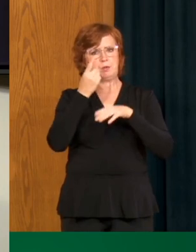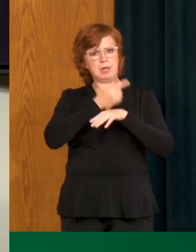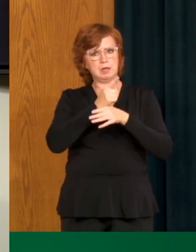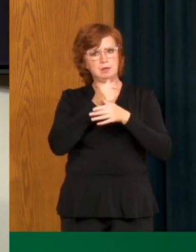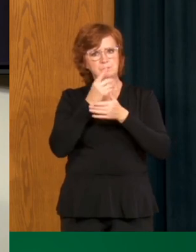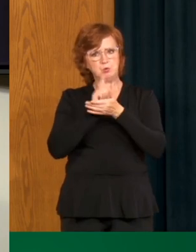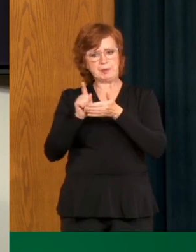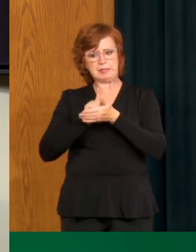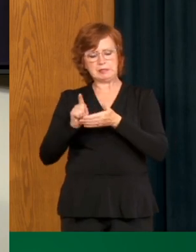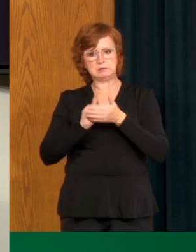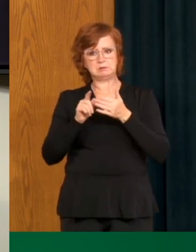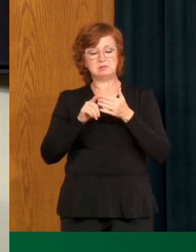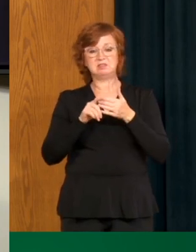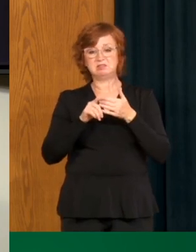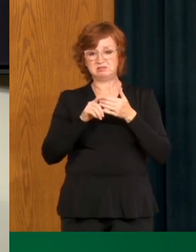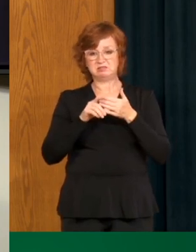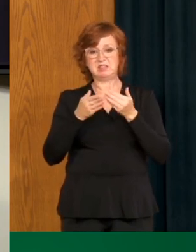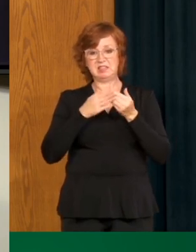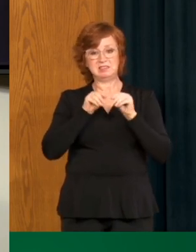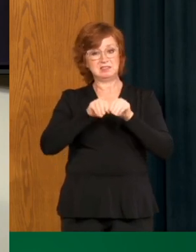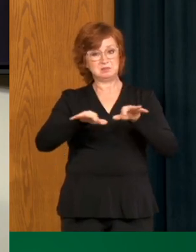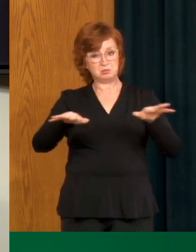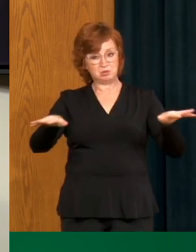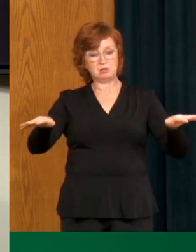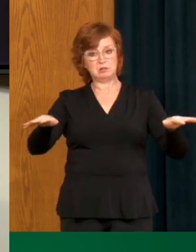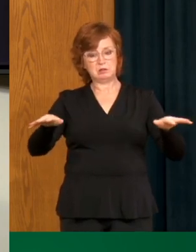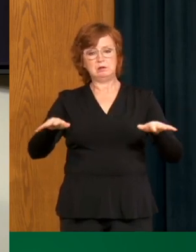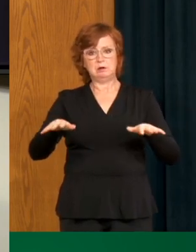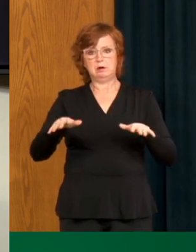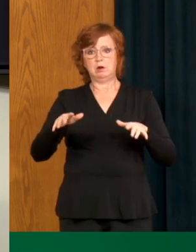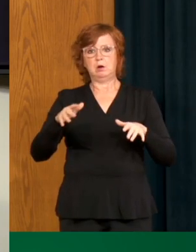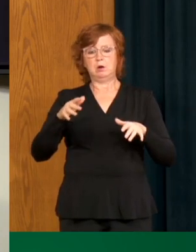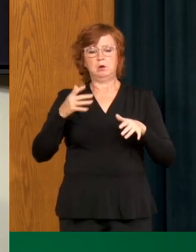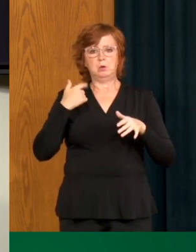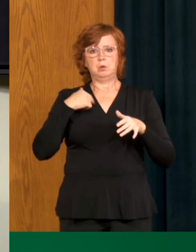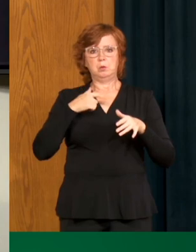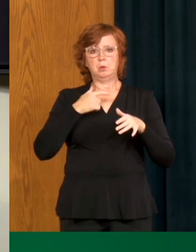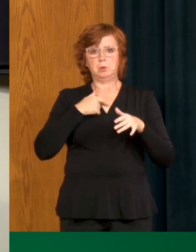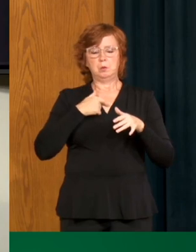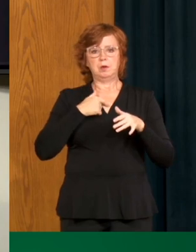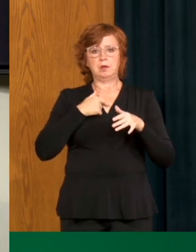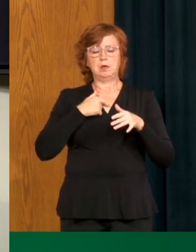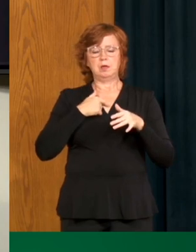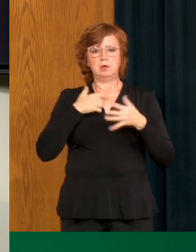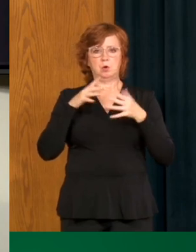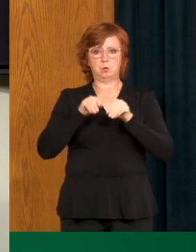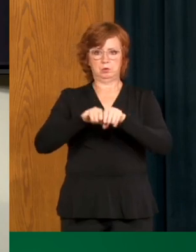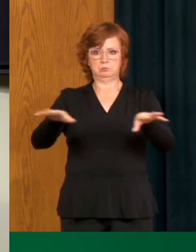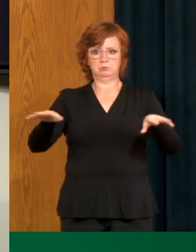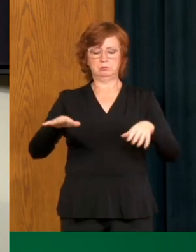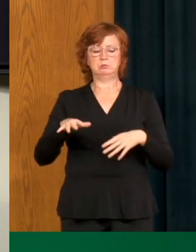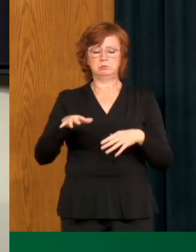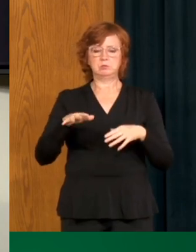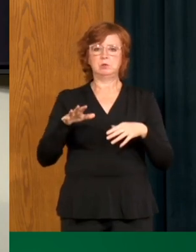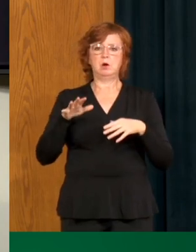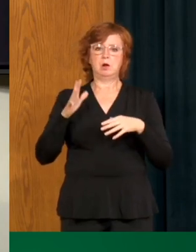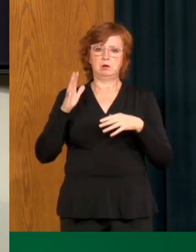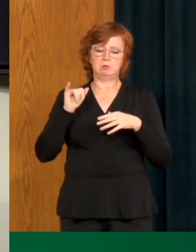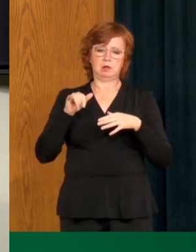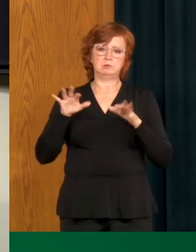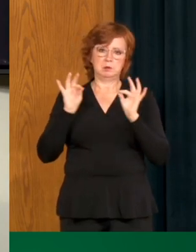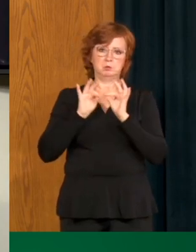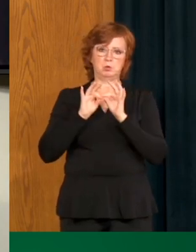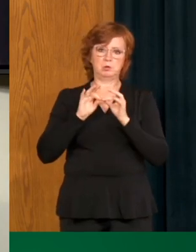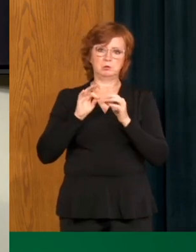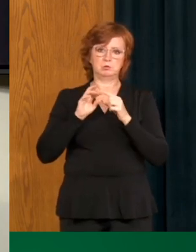you know, potential risk to surrounding communities as well. So there is now active outreach to every colony over the next days